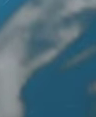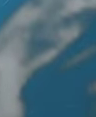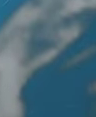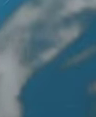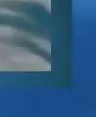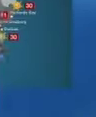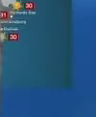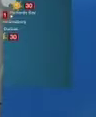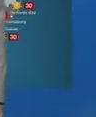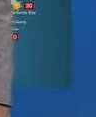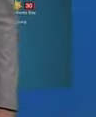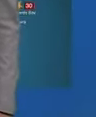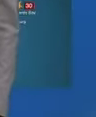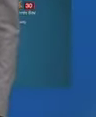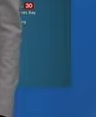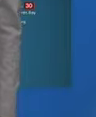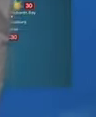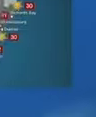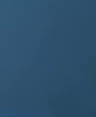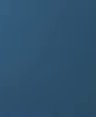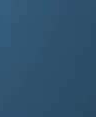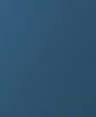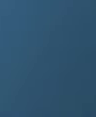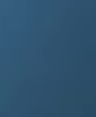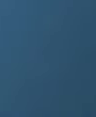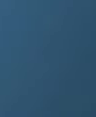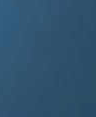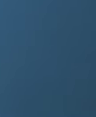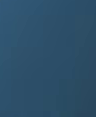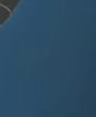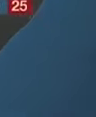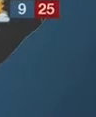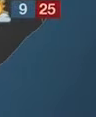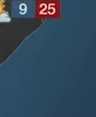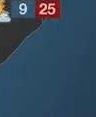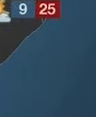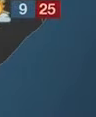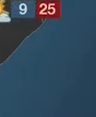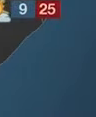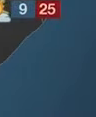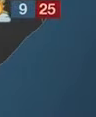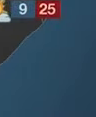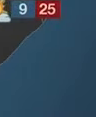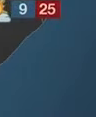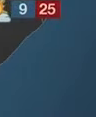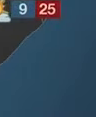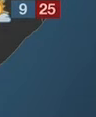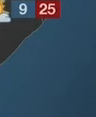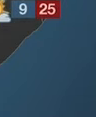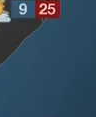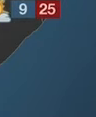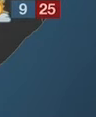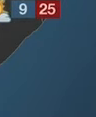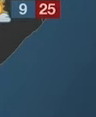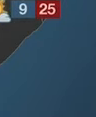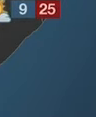only later on sunday let's take a look at your detailed forecast for the start of the weekend and it's going to be a sunny saturday for many areas in the northern